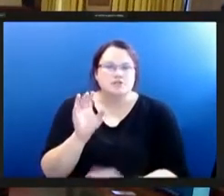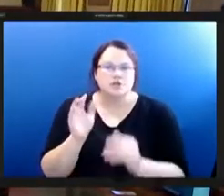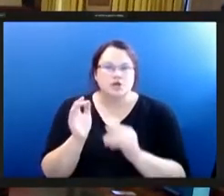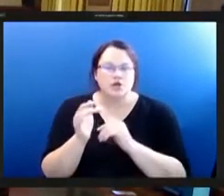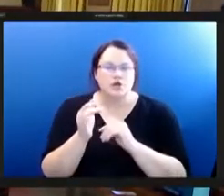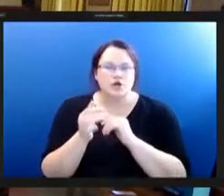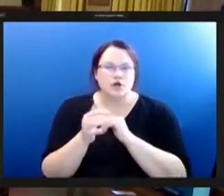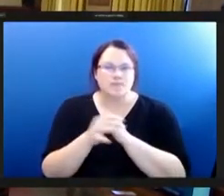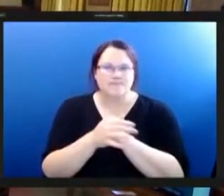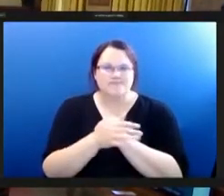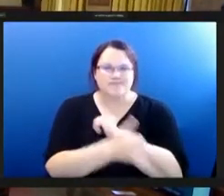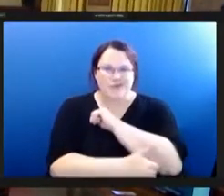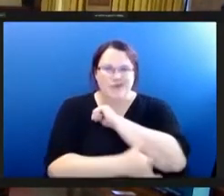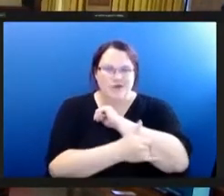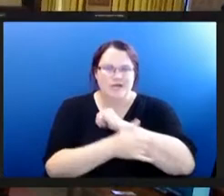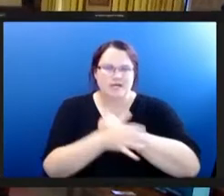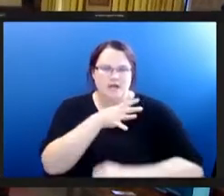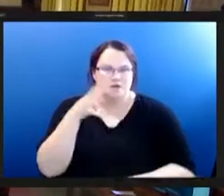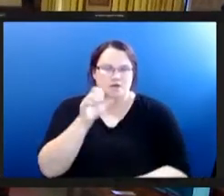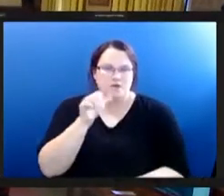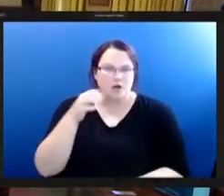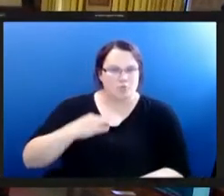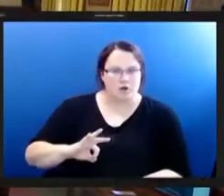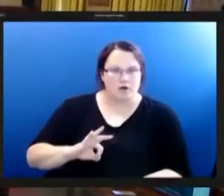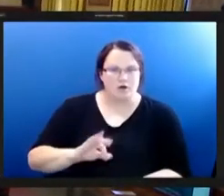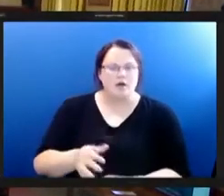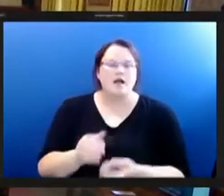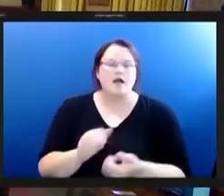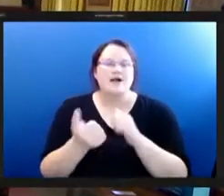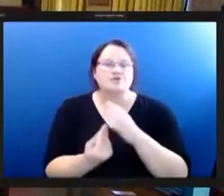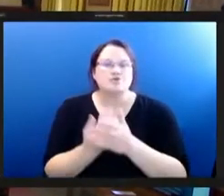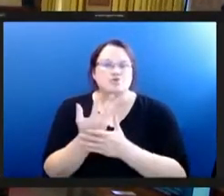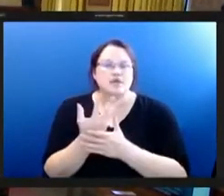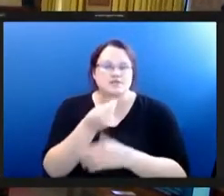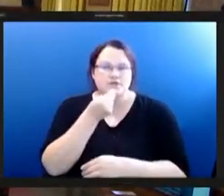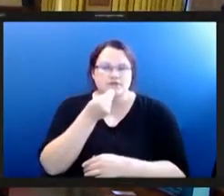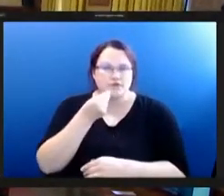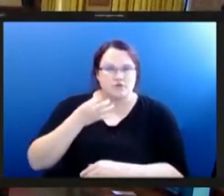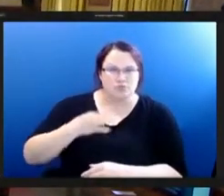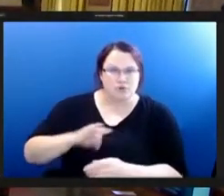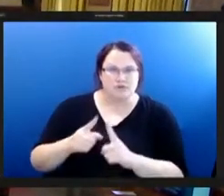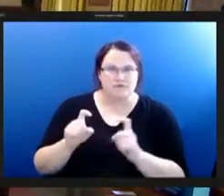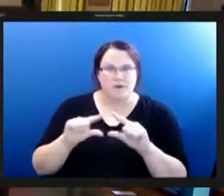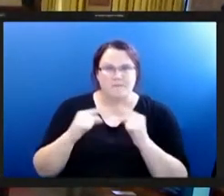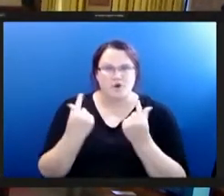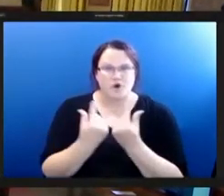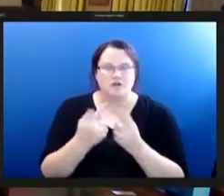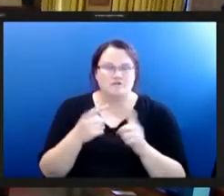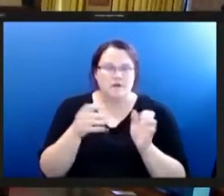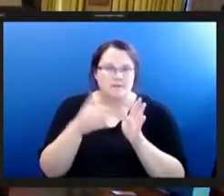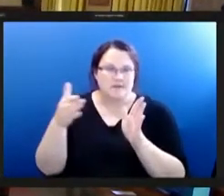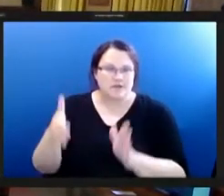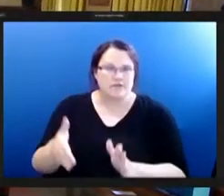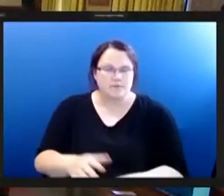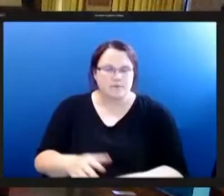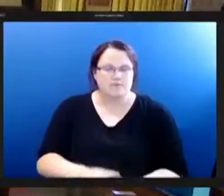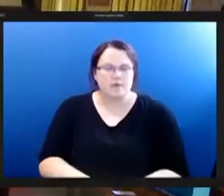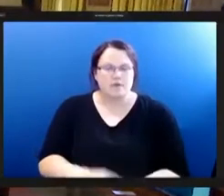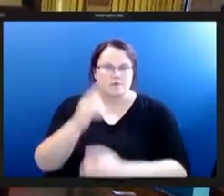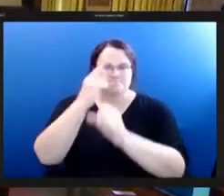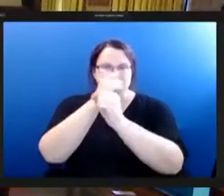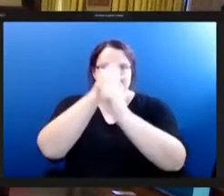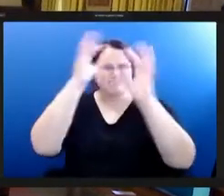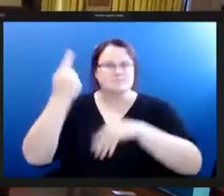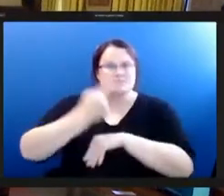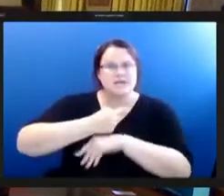-profit and our mission is to teach people how to grow food and promote the benefits of garden springs of our neighborhoods we envision a day when everyone